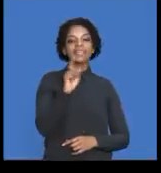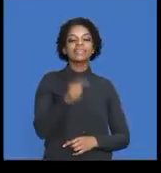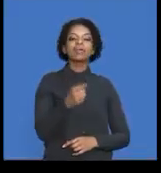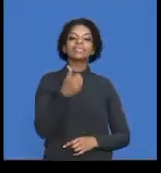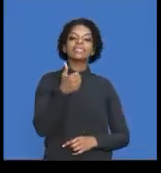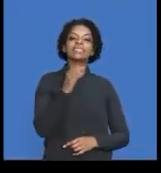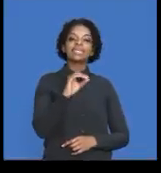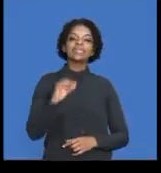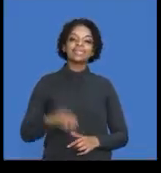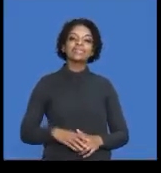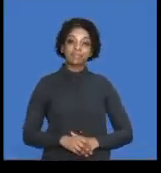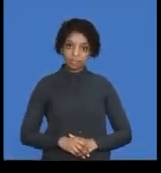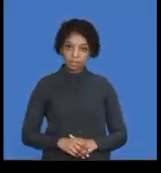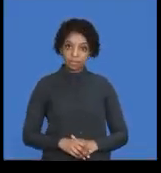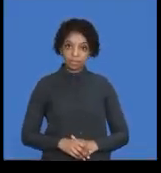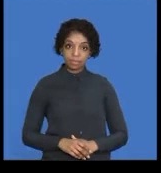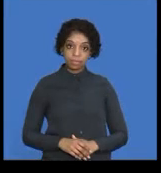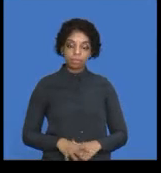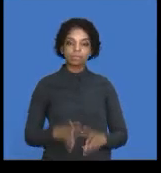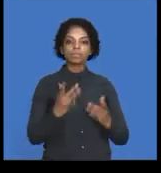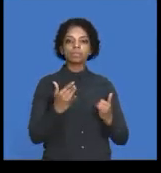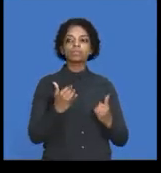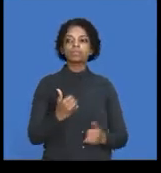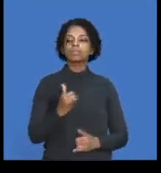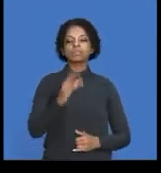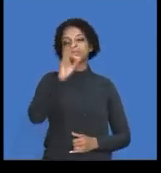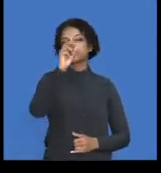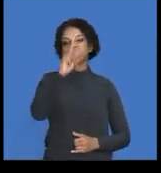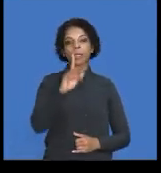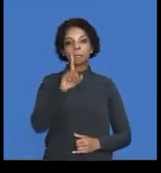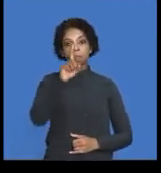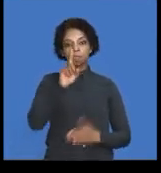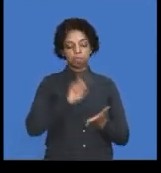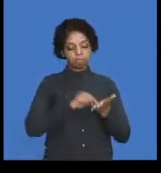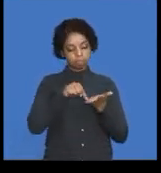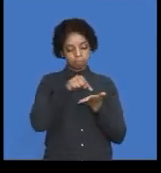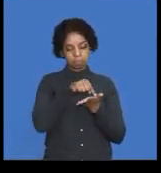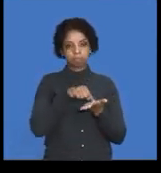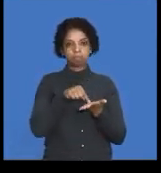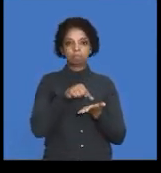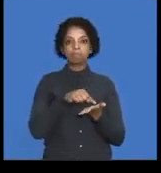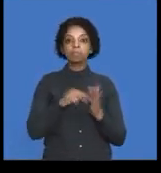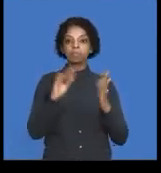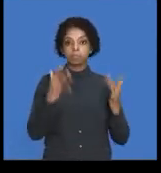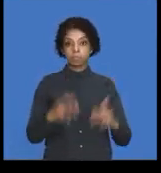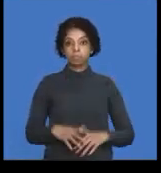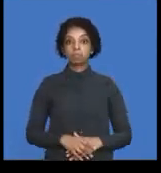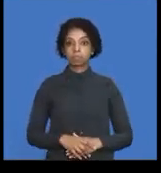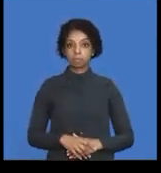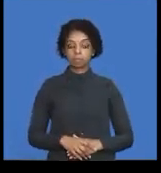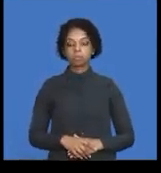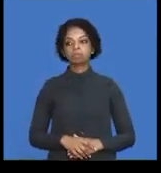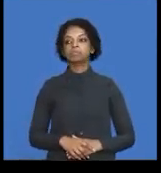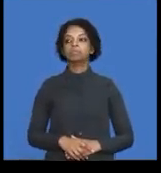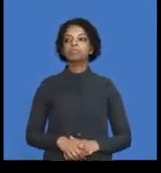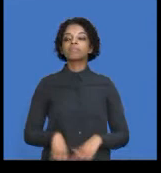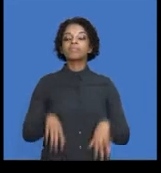,600. Okay. So if we have to draw up this in terms of a calculation, let's do that. 10